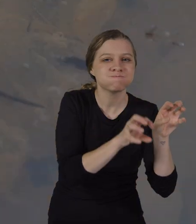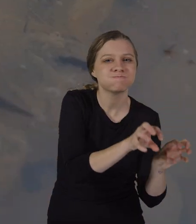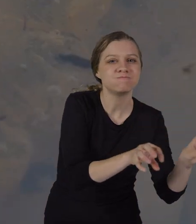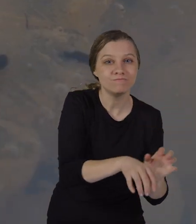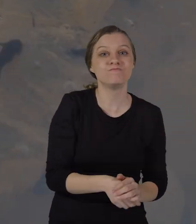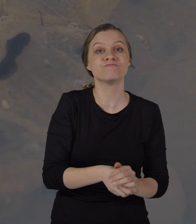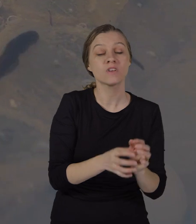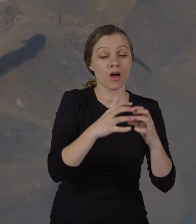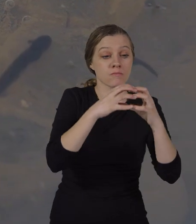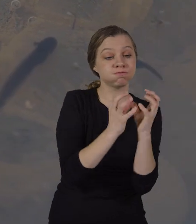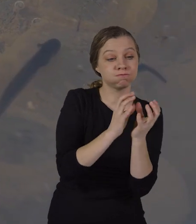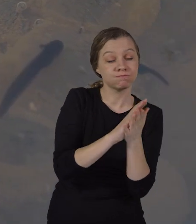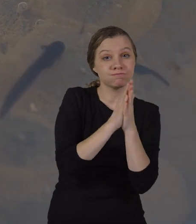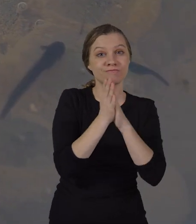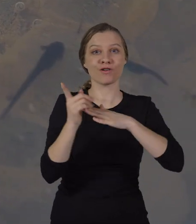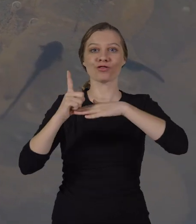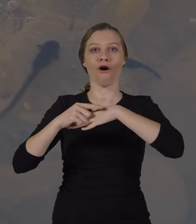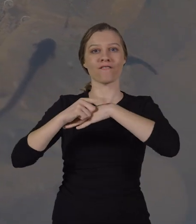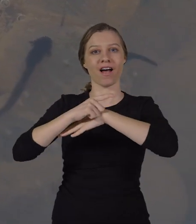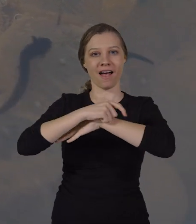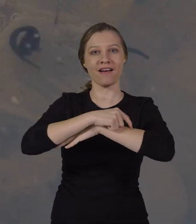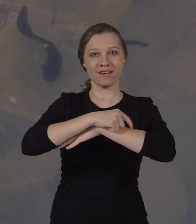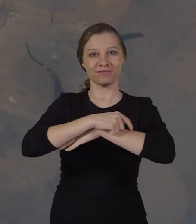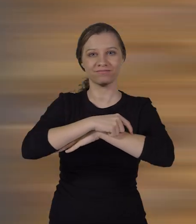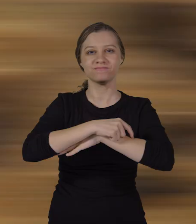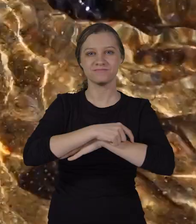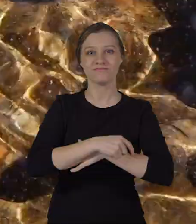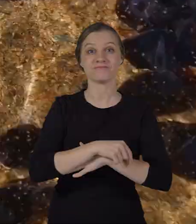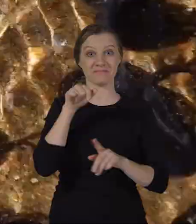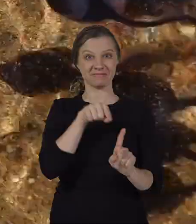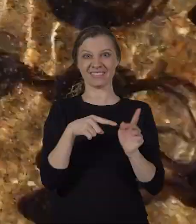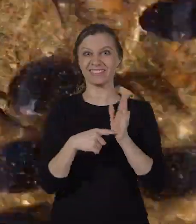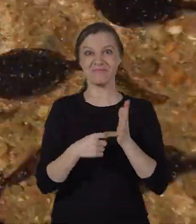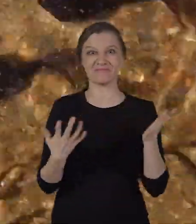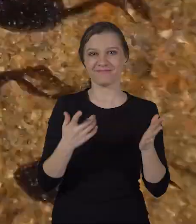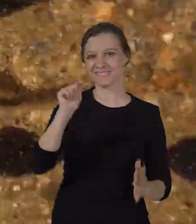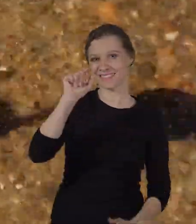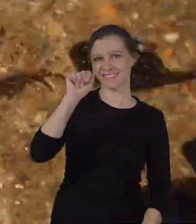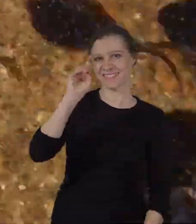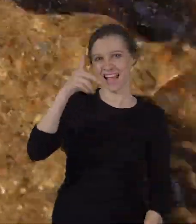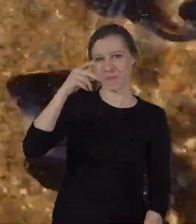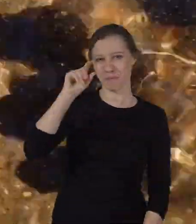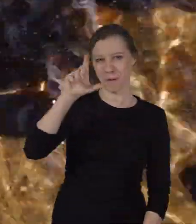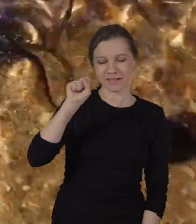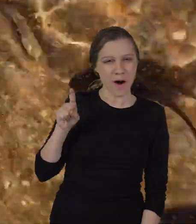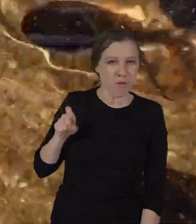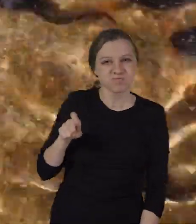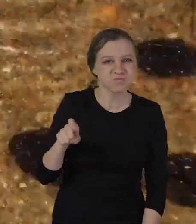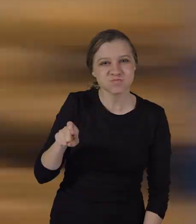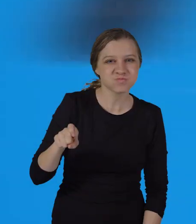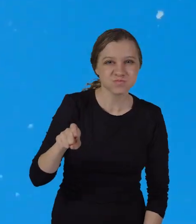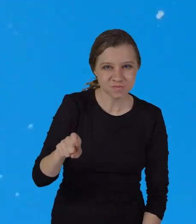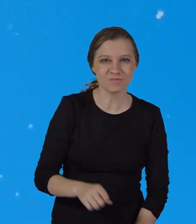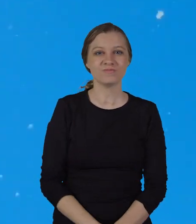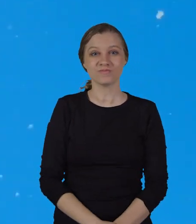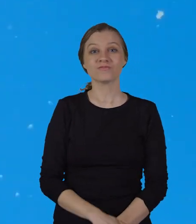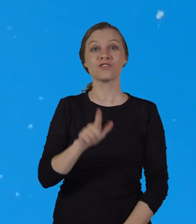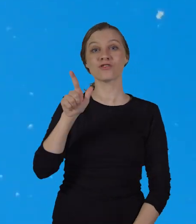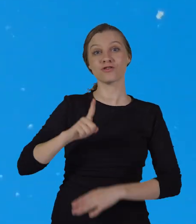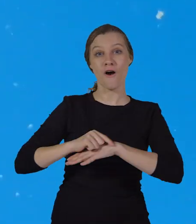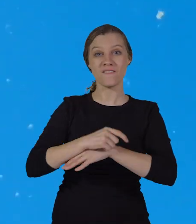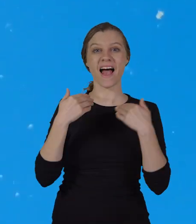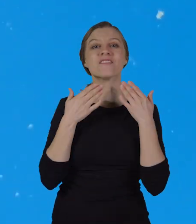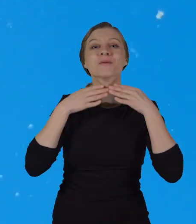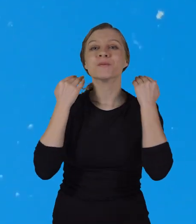the larvae are what the eggs hatch into in this case it's tadpoles larvae have